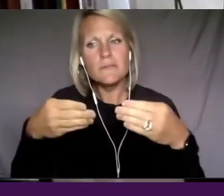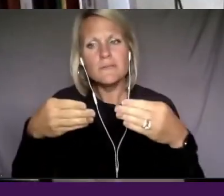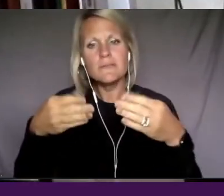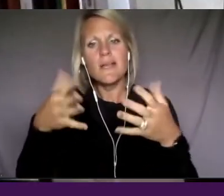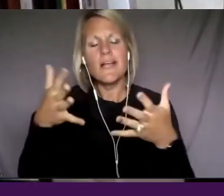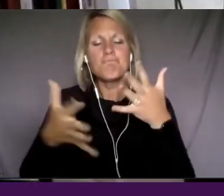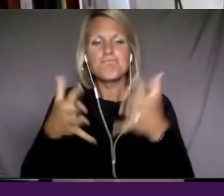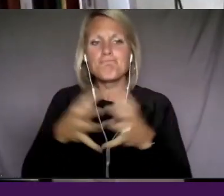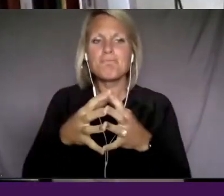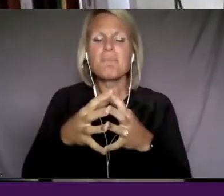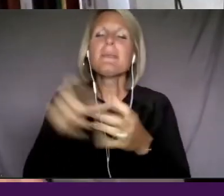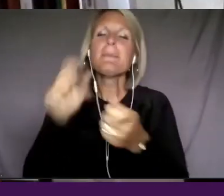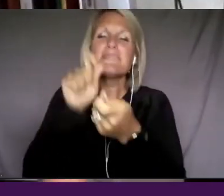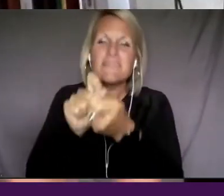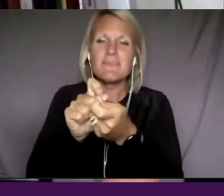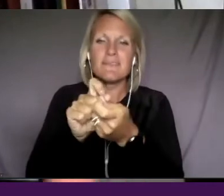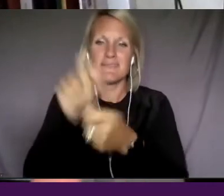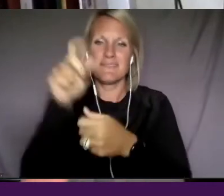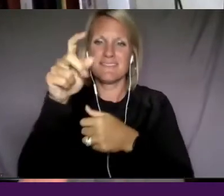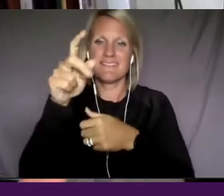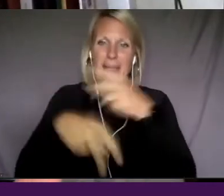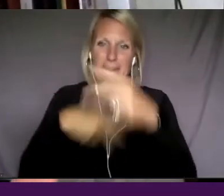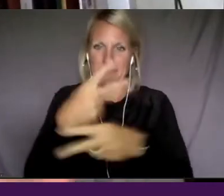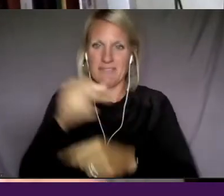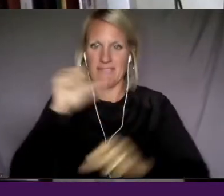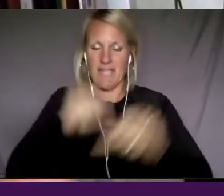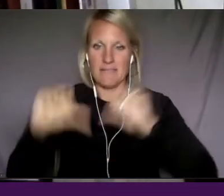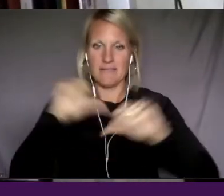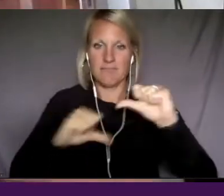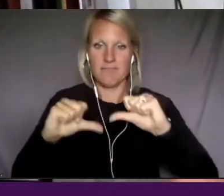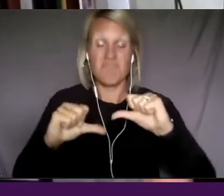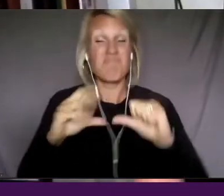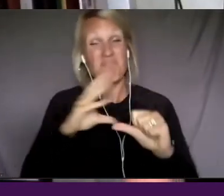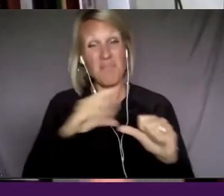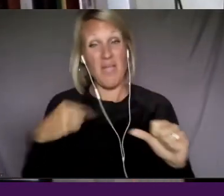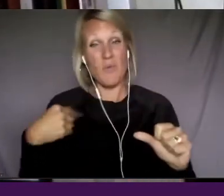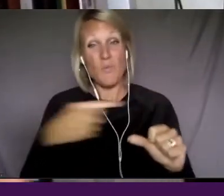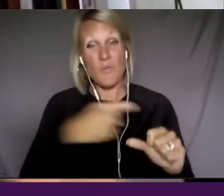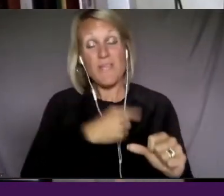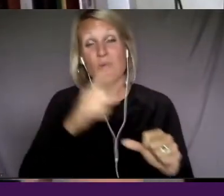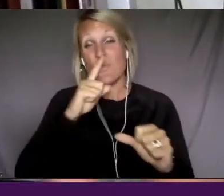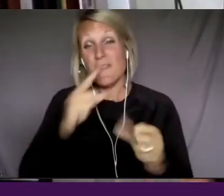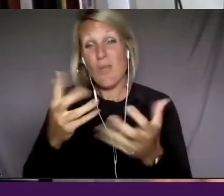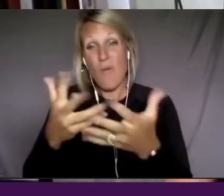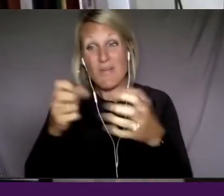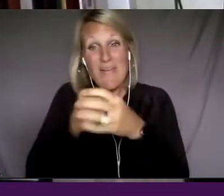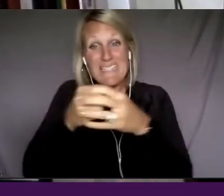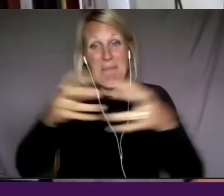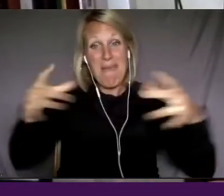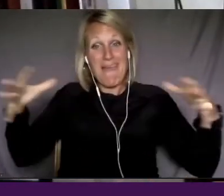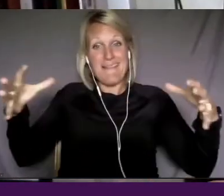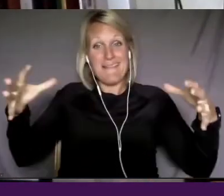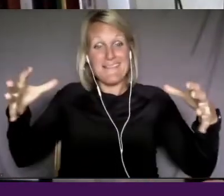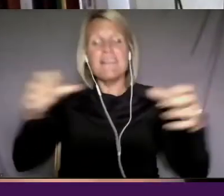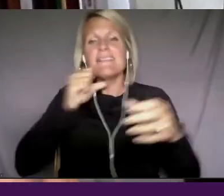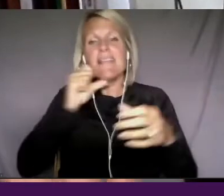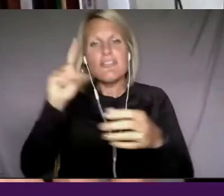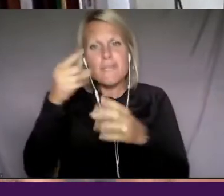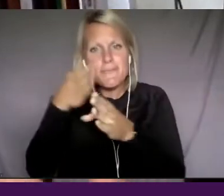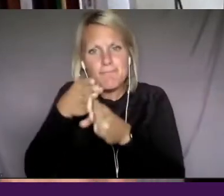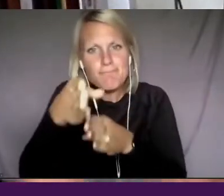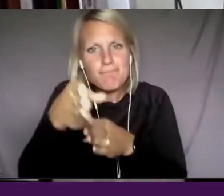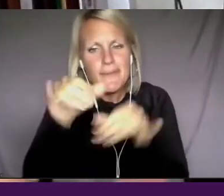of science. And we have really wanted to expand that and expand the kinds of stories and